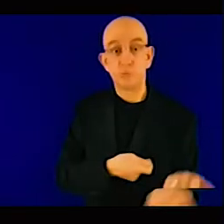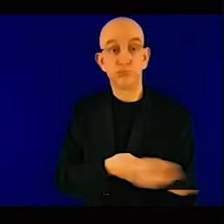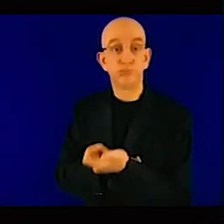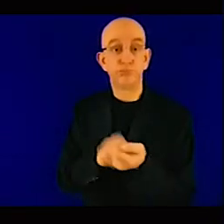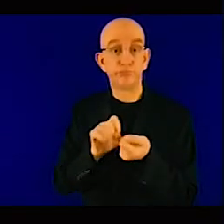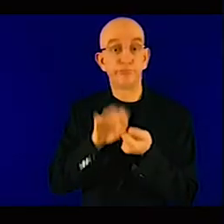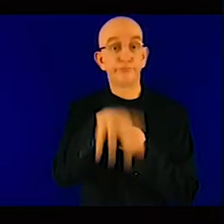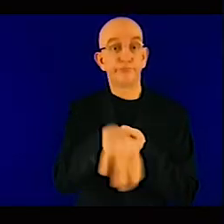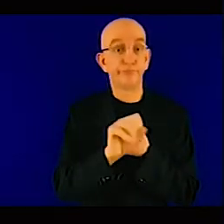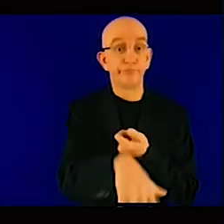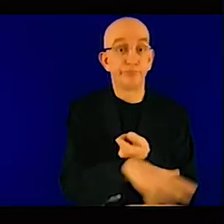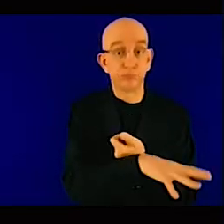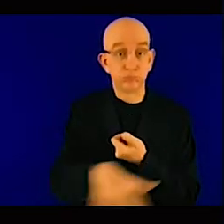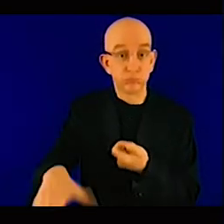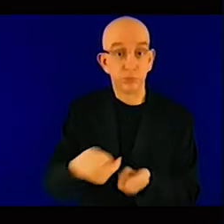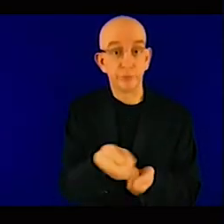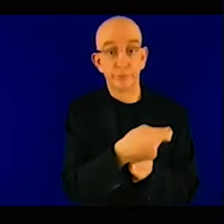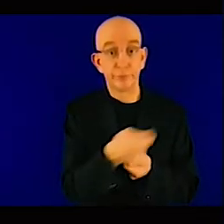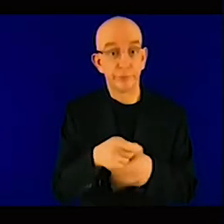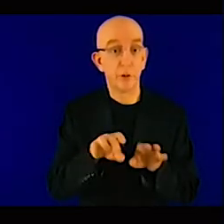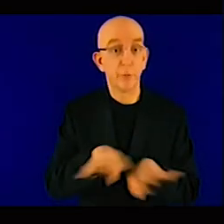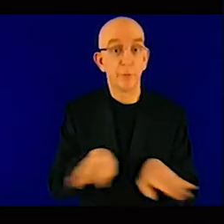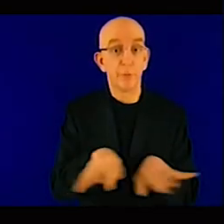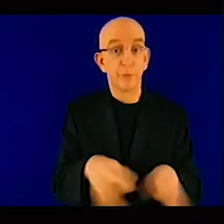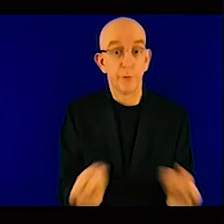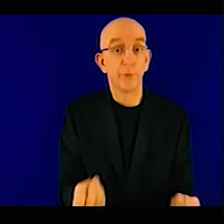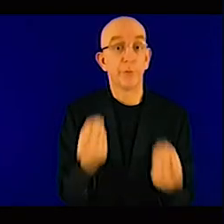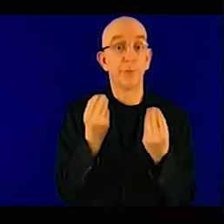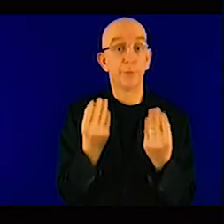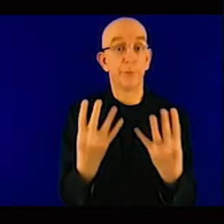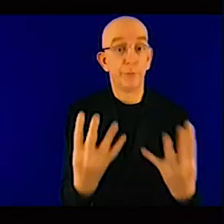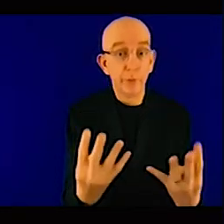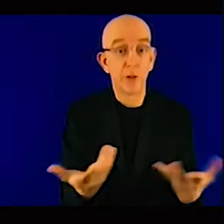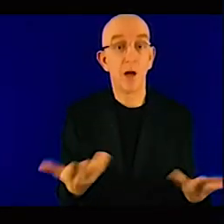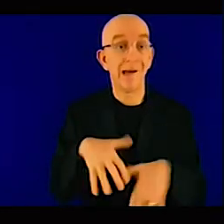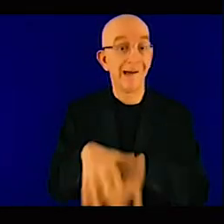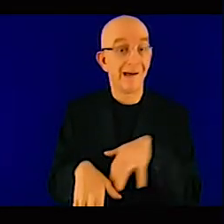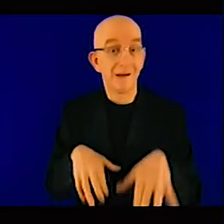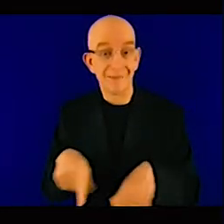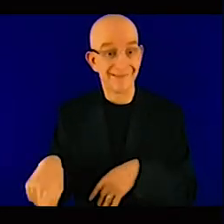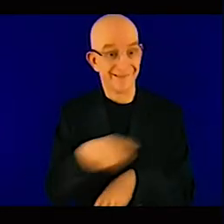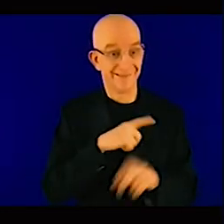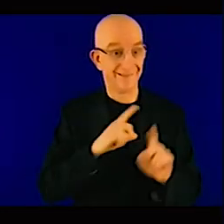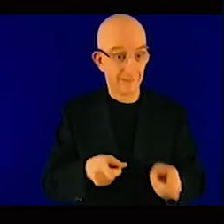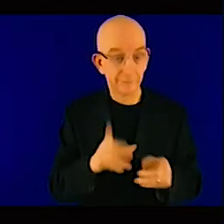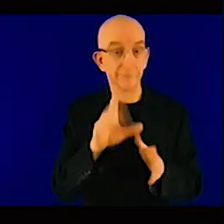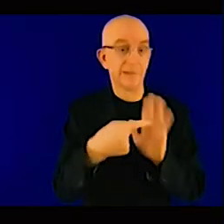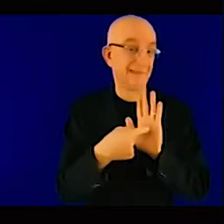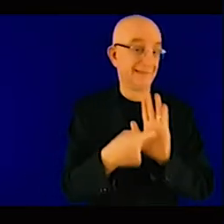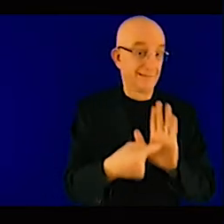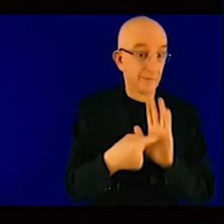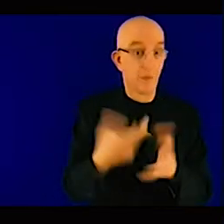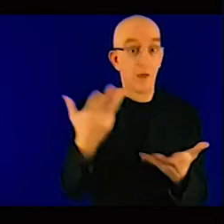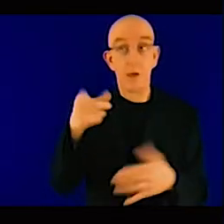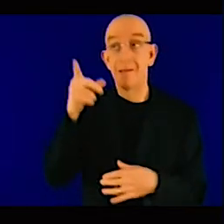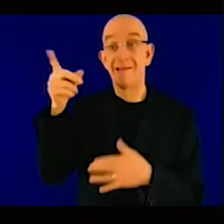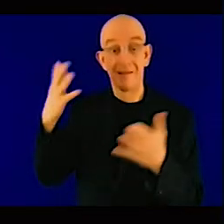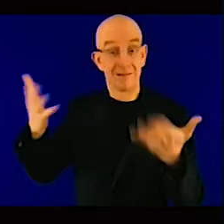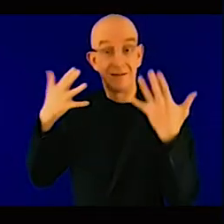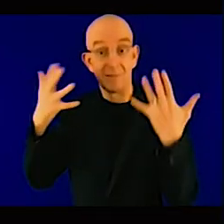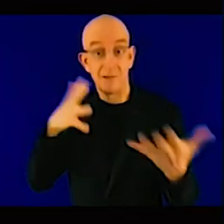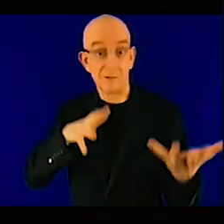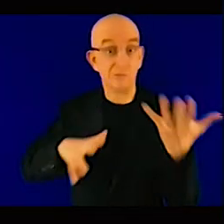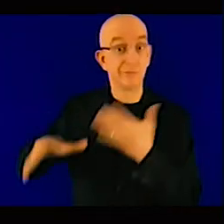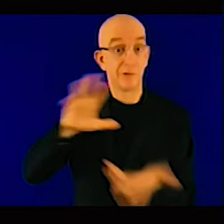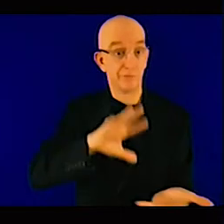So they have to do irrigation, and in order to do irrigation, definitely they need access to energy in order to pump